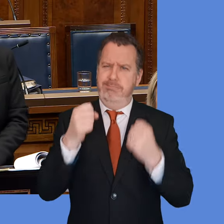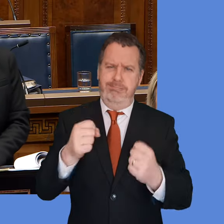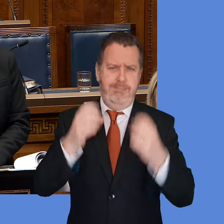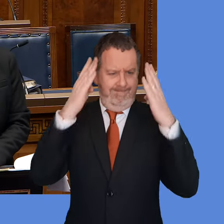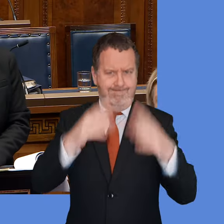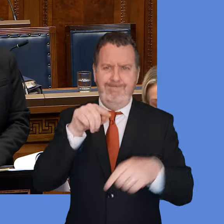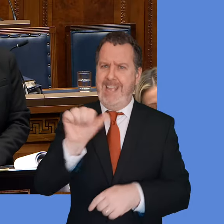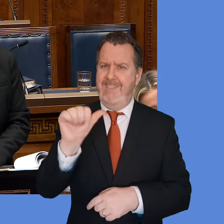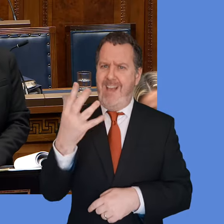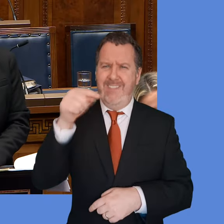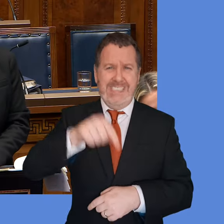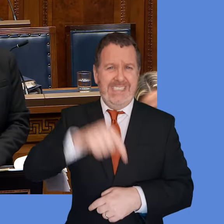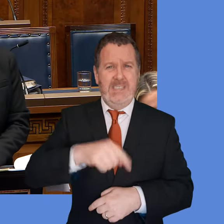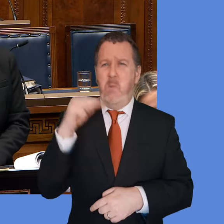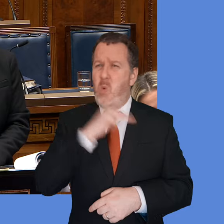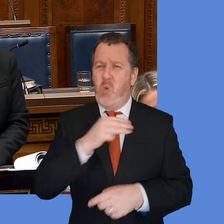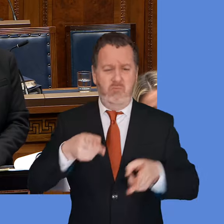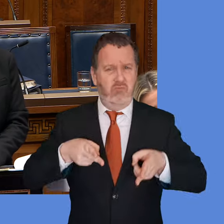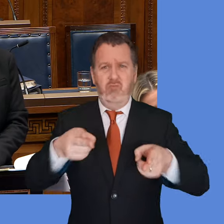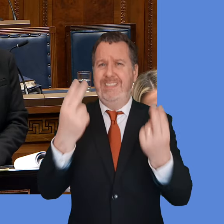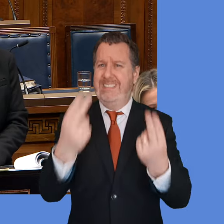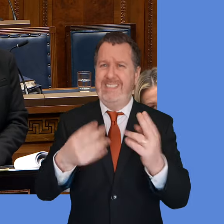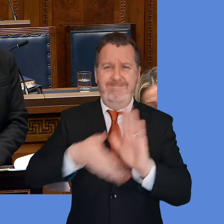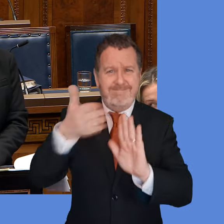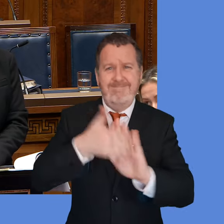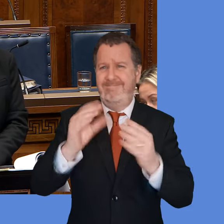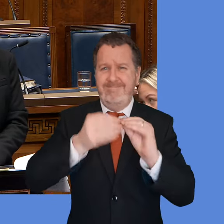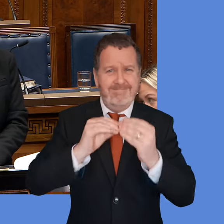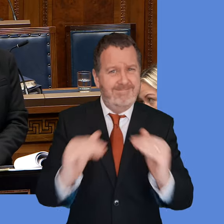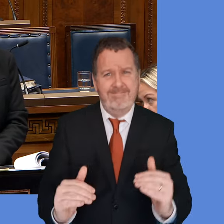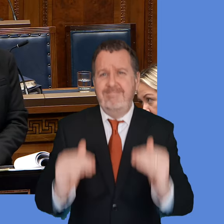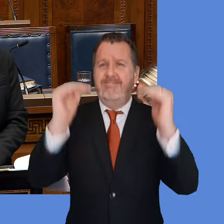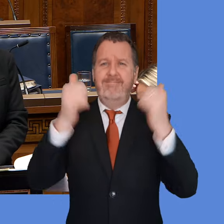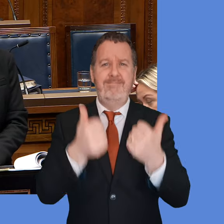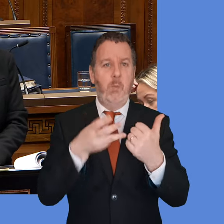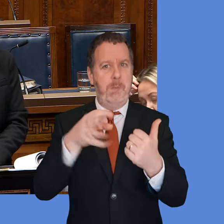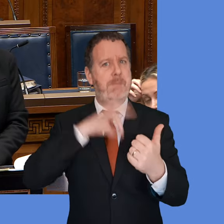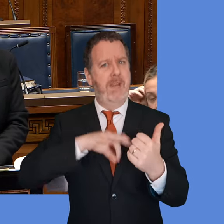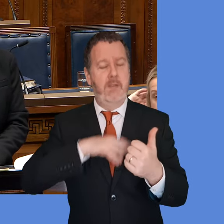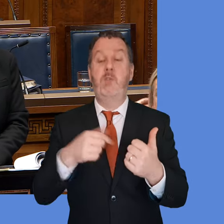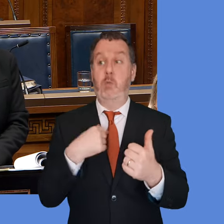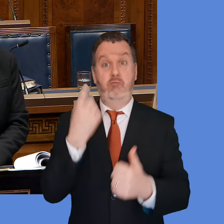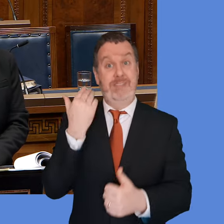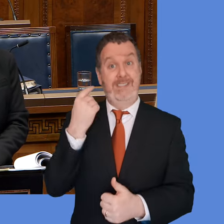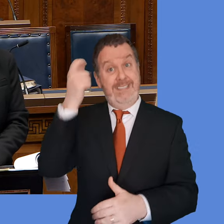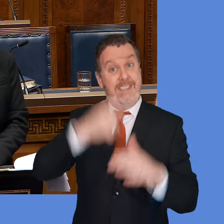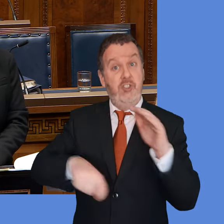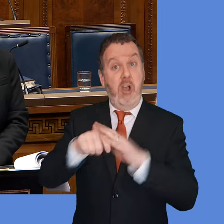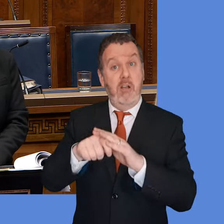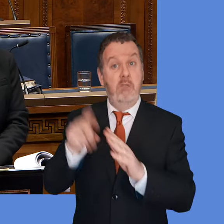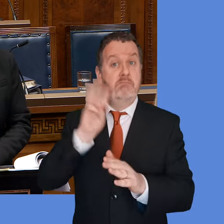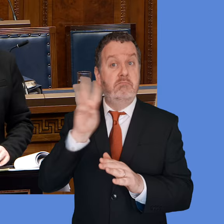the necessity of it and also the benefits that it will bring. I really very much welcome to Taoiseach's recent commitment